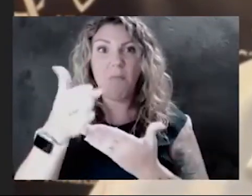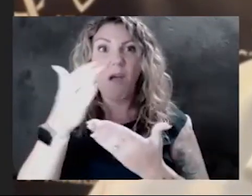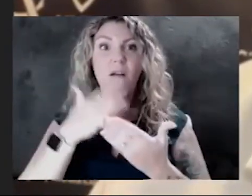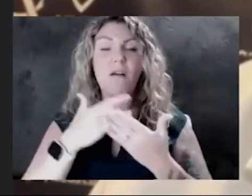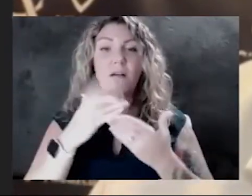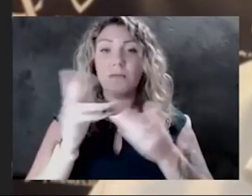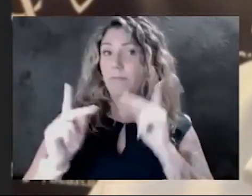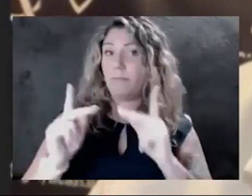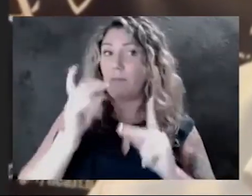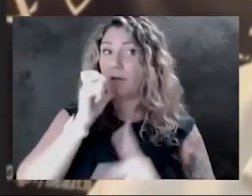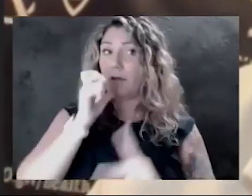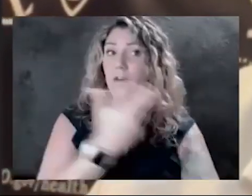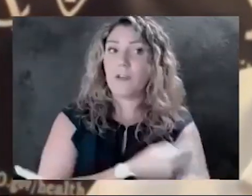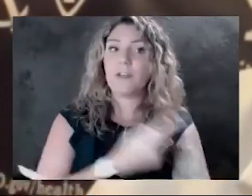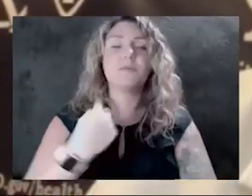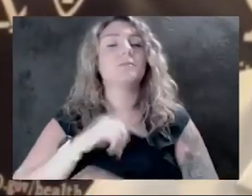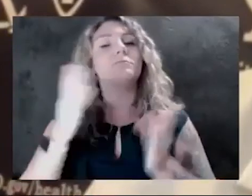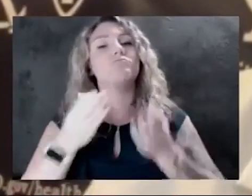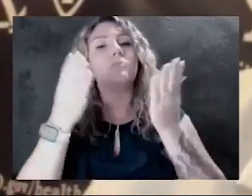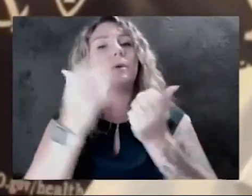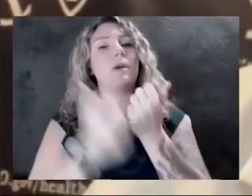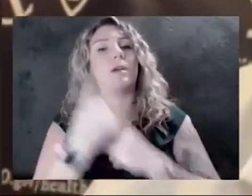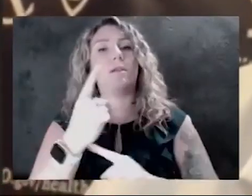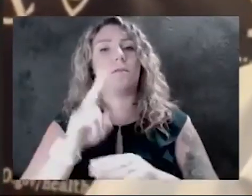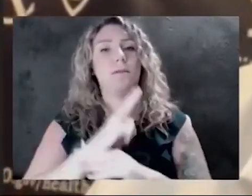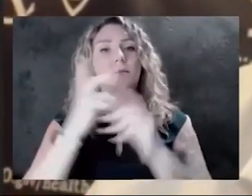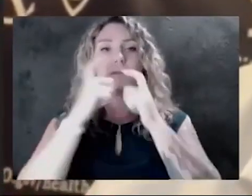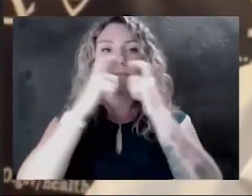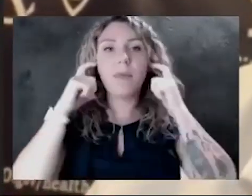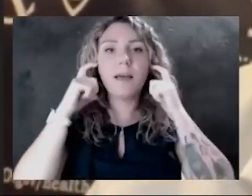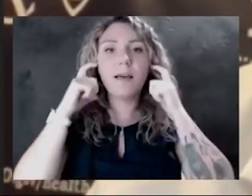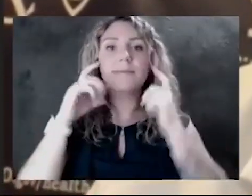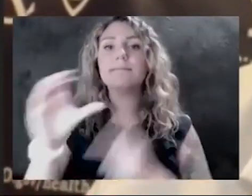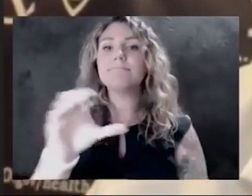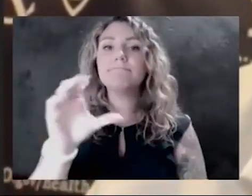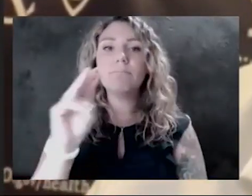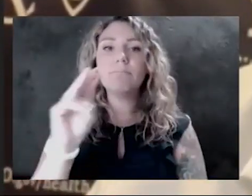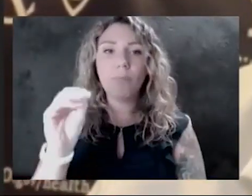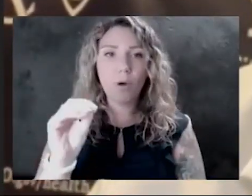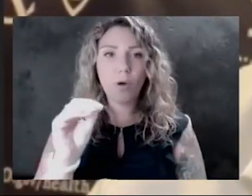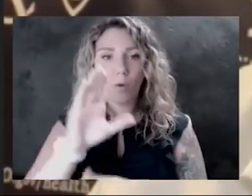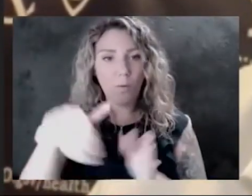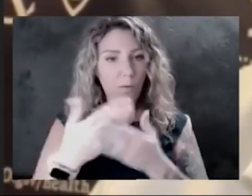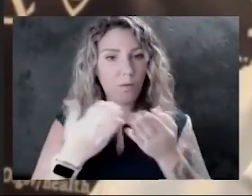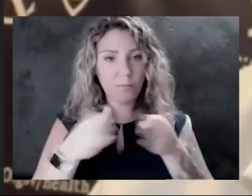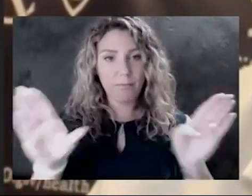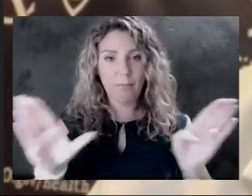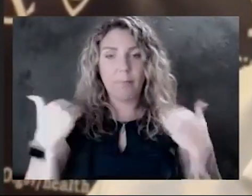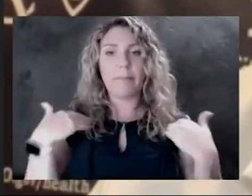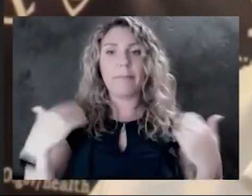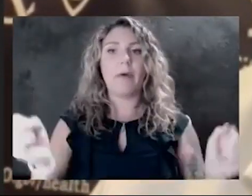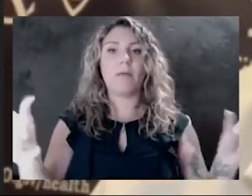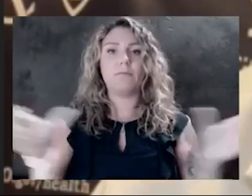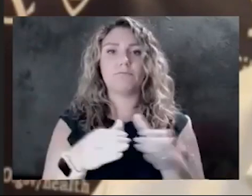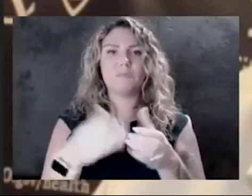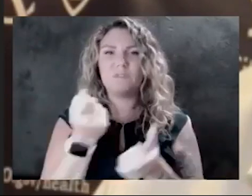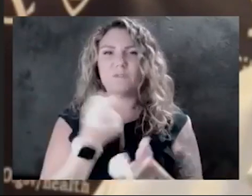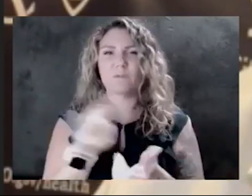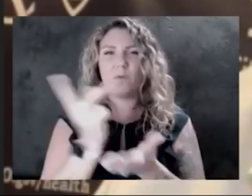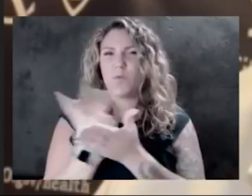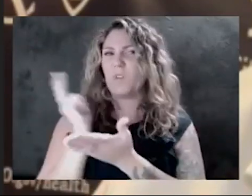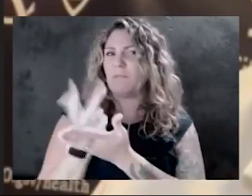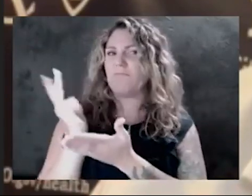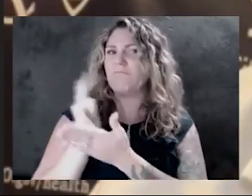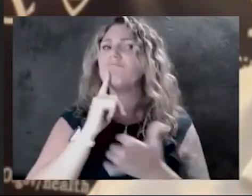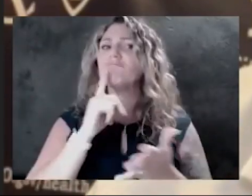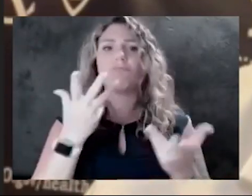everybody to wear masks. The chief medical officers and public health got together a couple of weeks ago. We were already